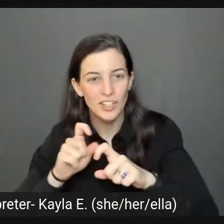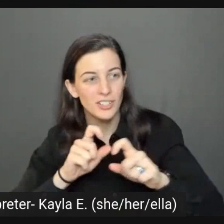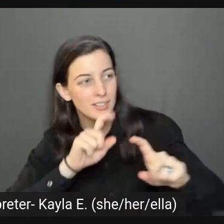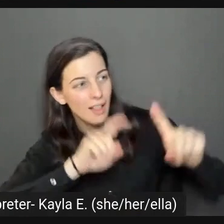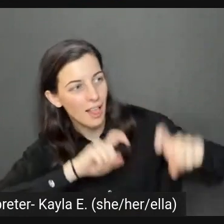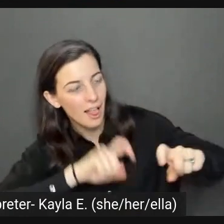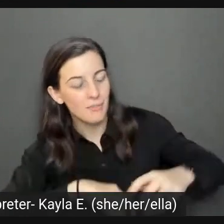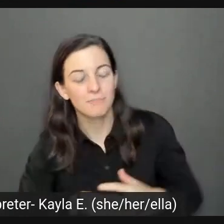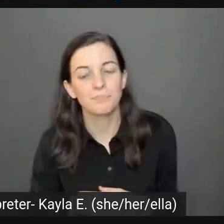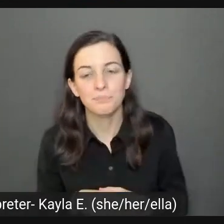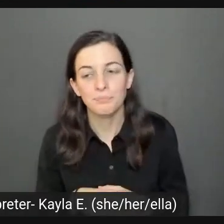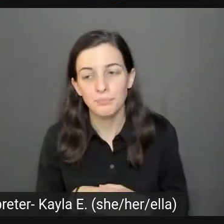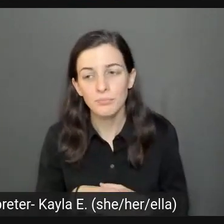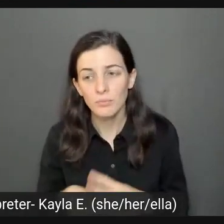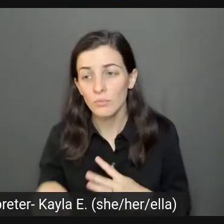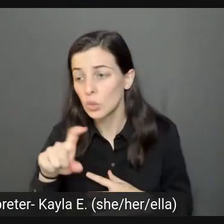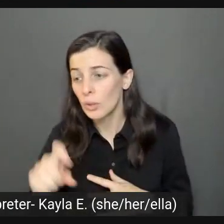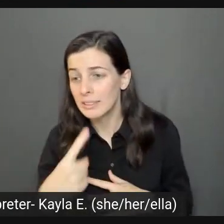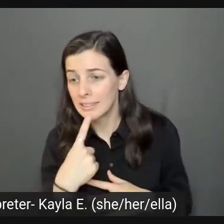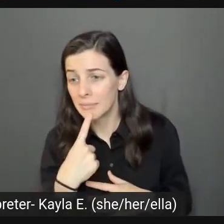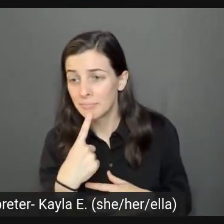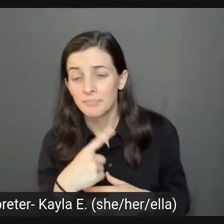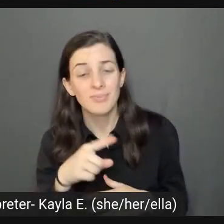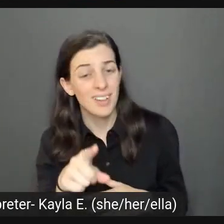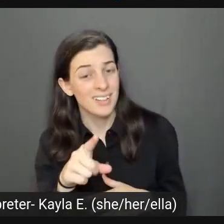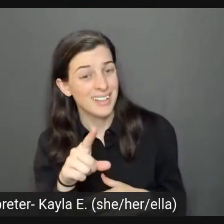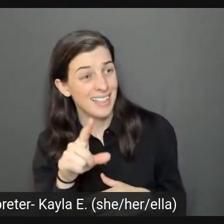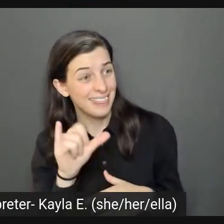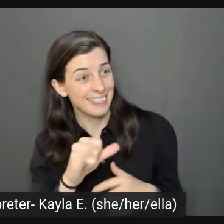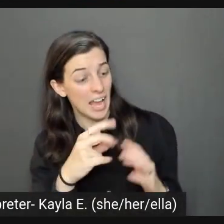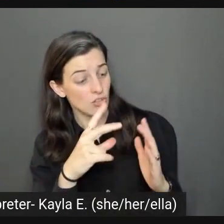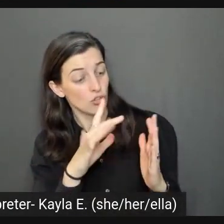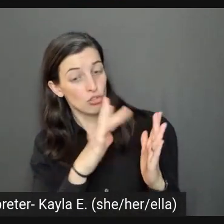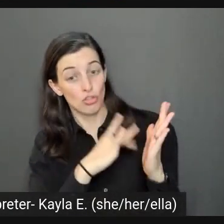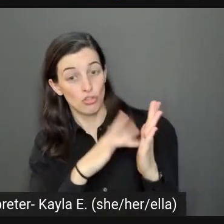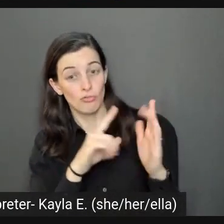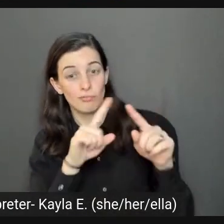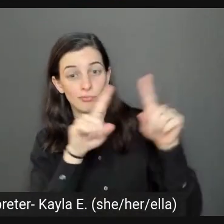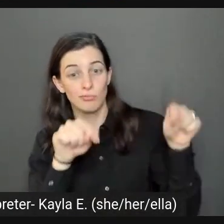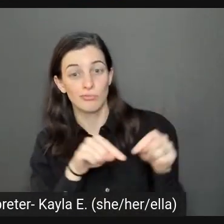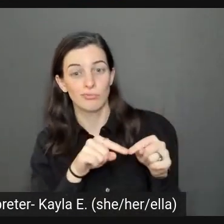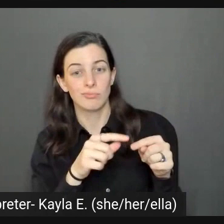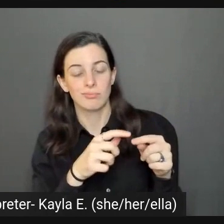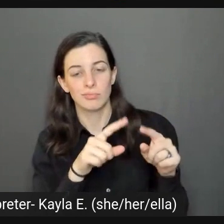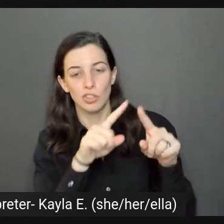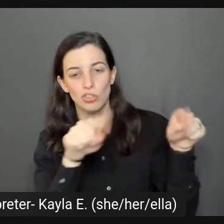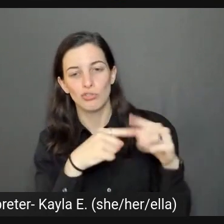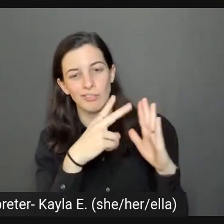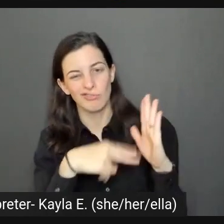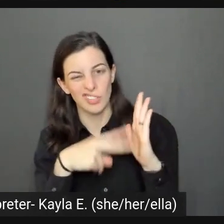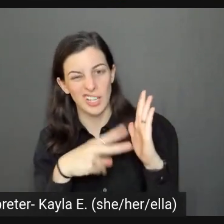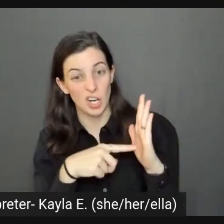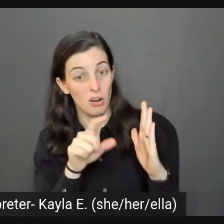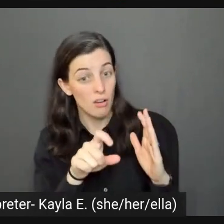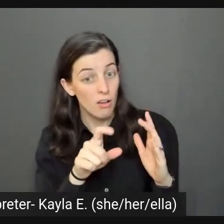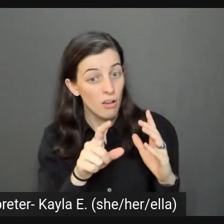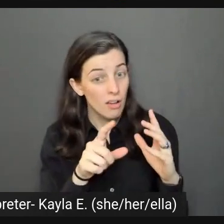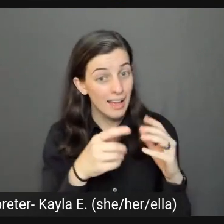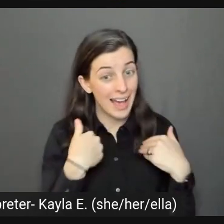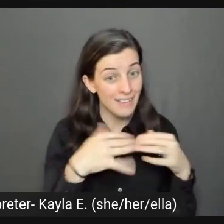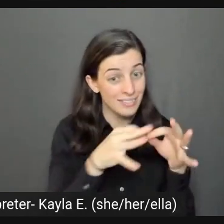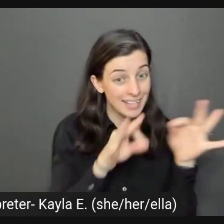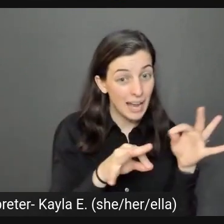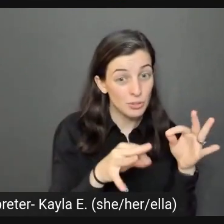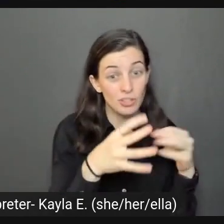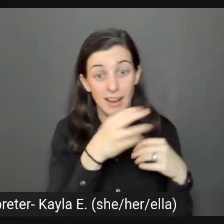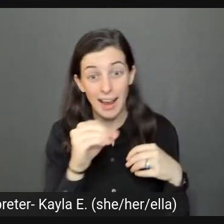Does the screen reader also read the caption or only the alt text? It will read the caption. That's why you don't want to have alt text and